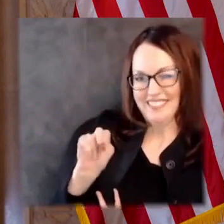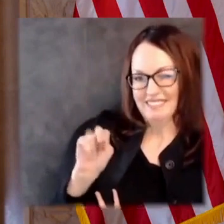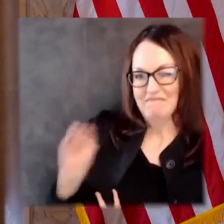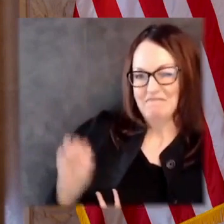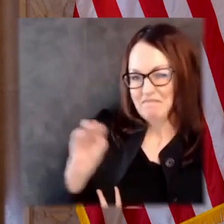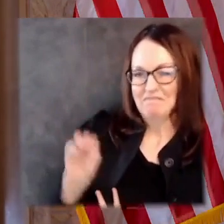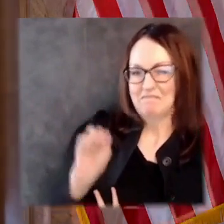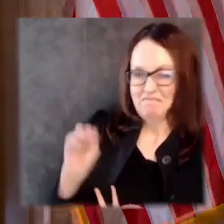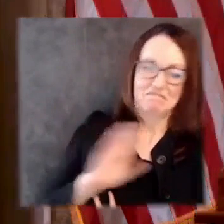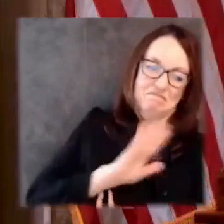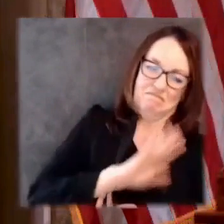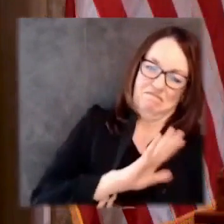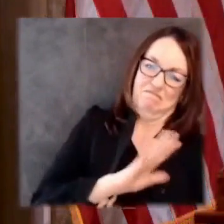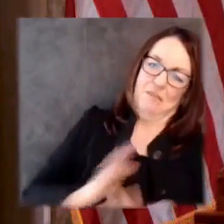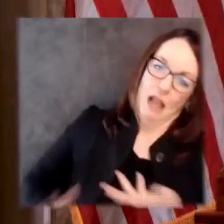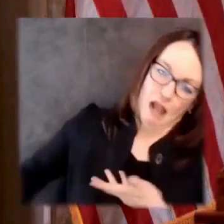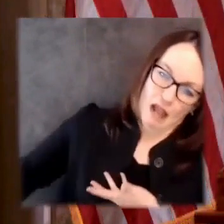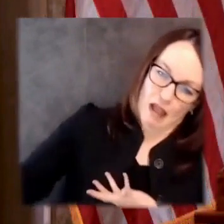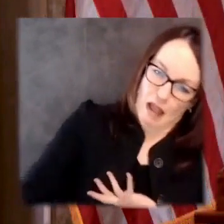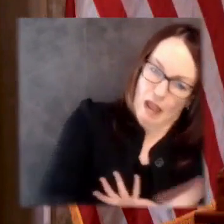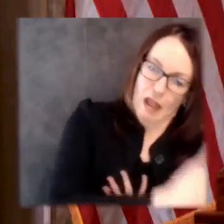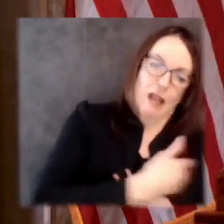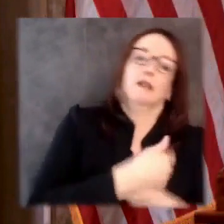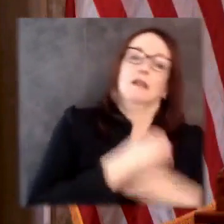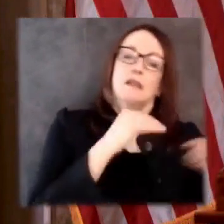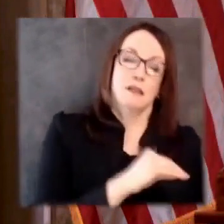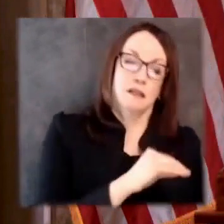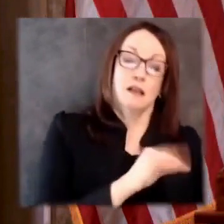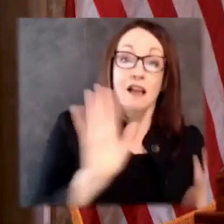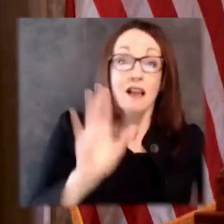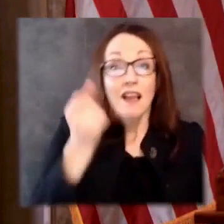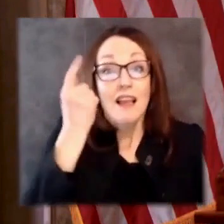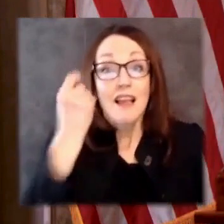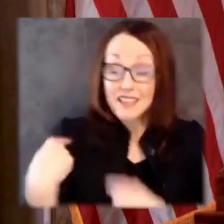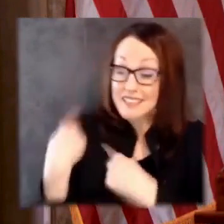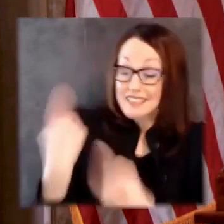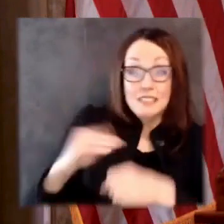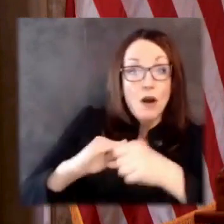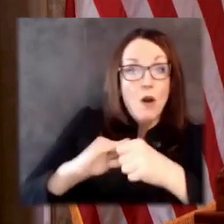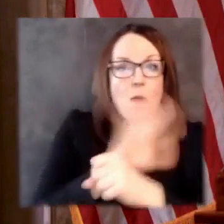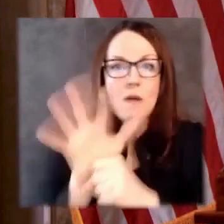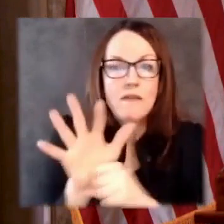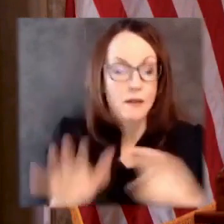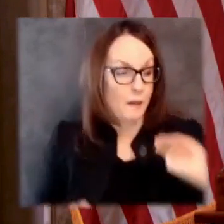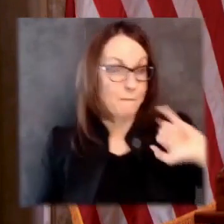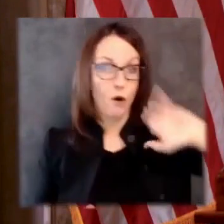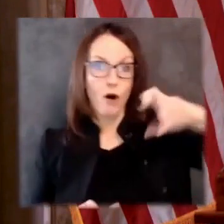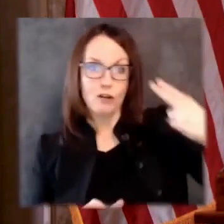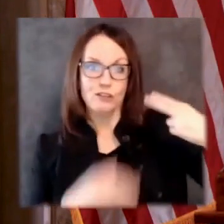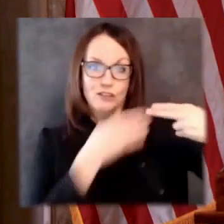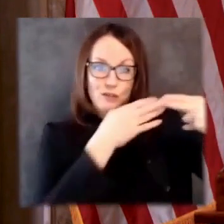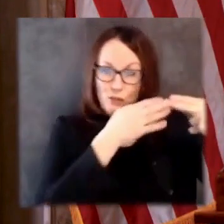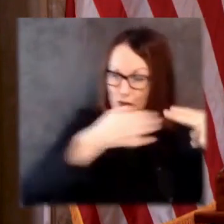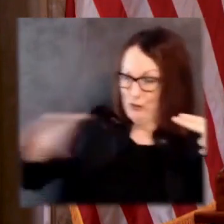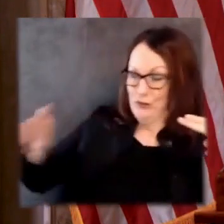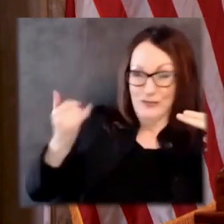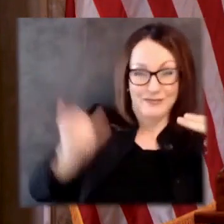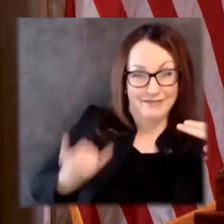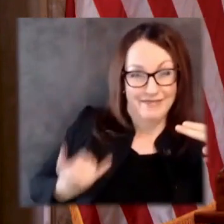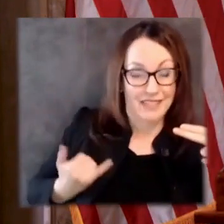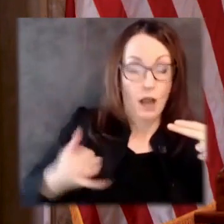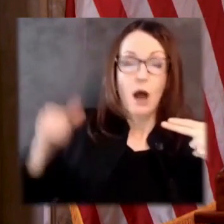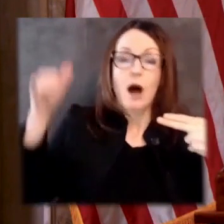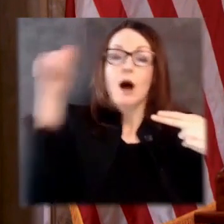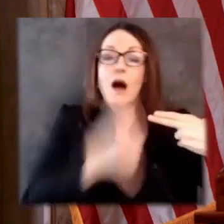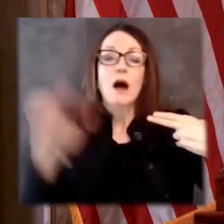million claims. Well, since March, the DWD received 8.8 million claims alone,